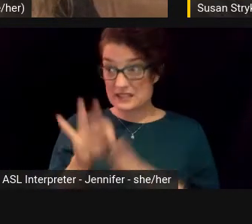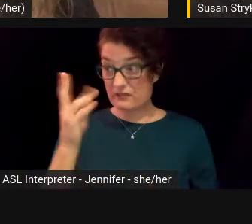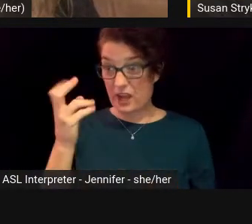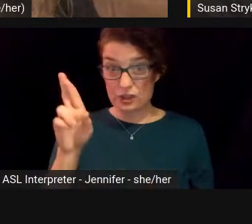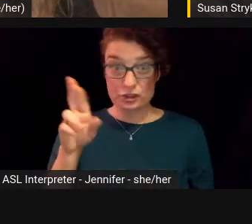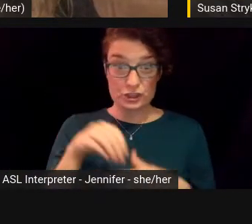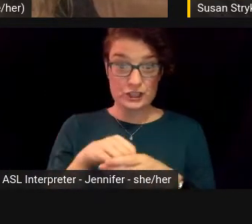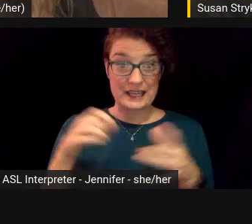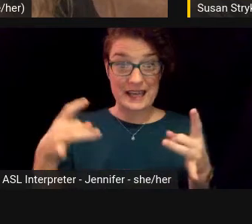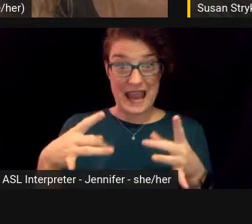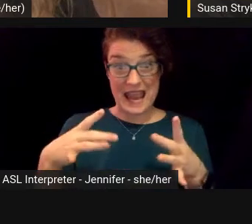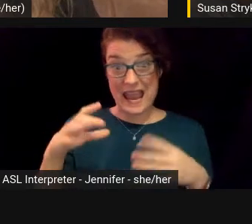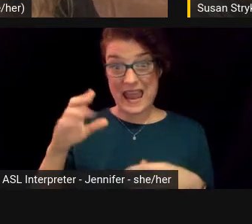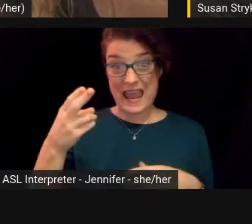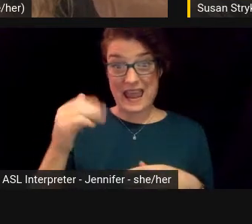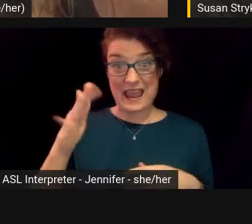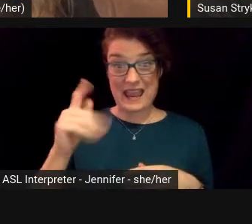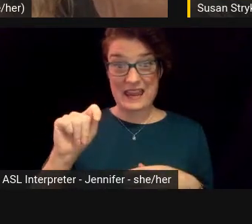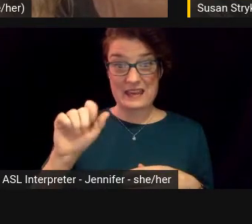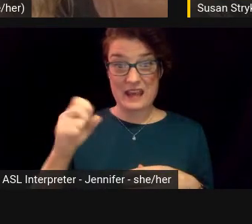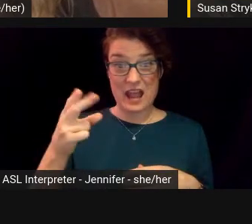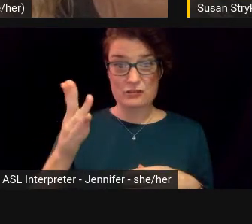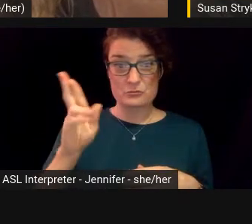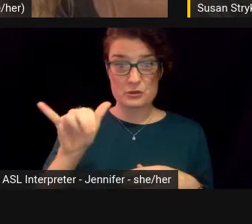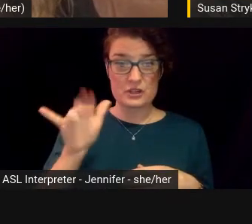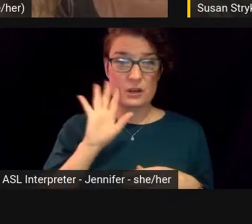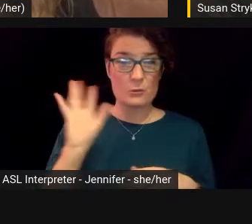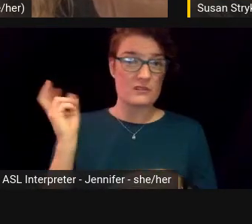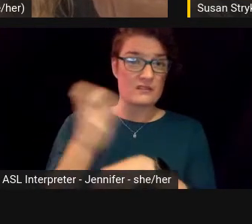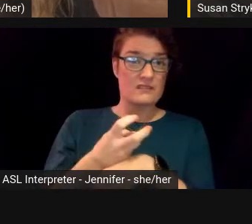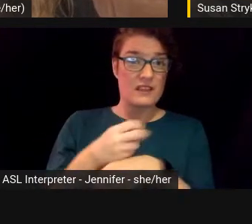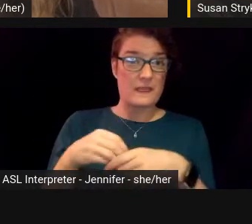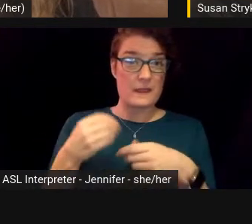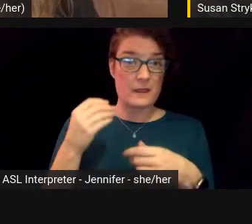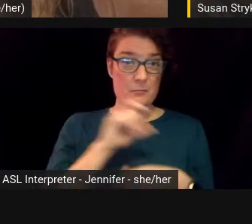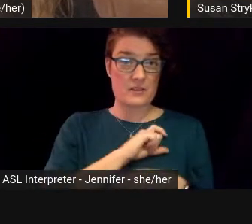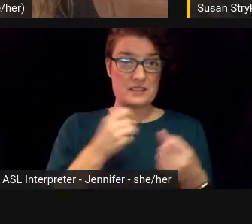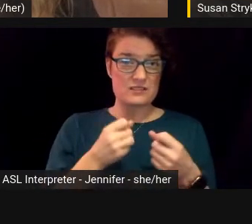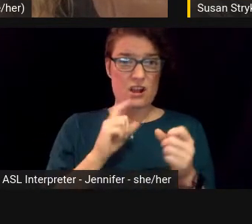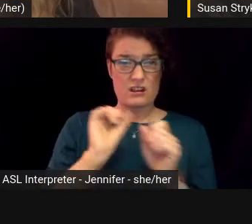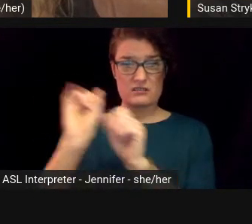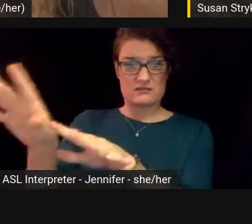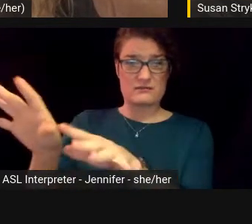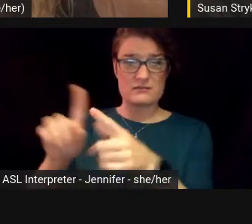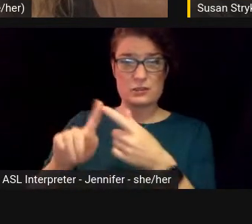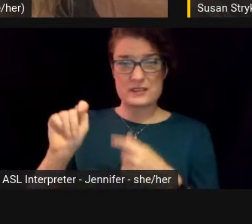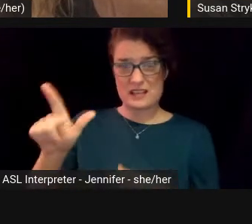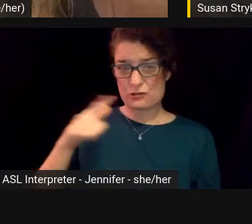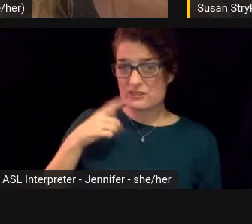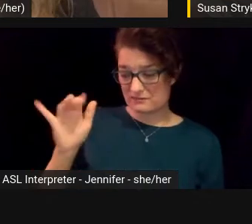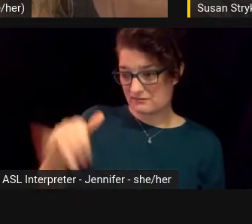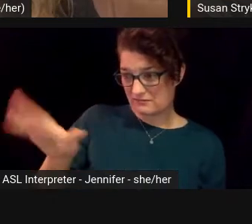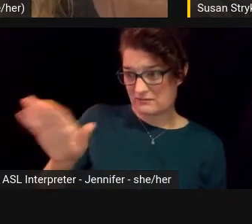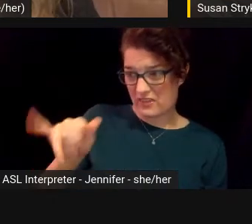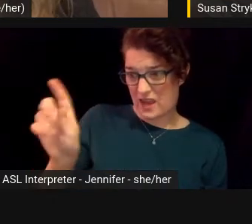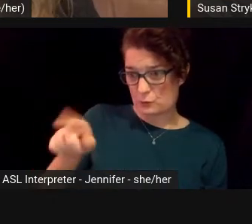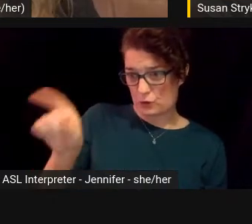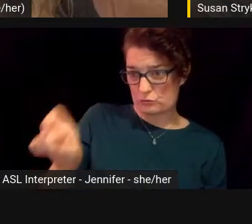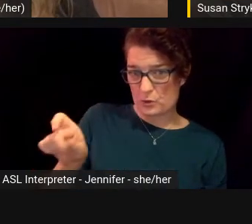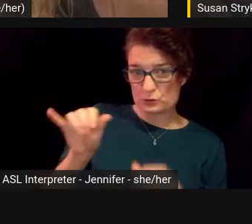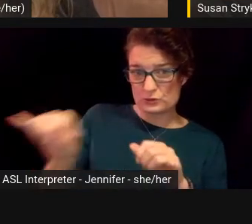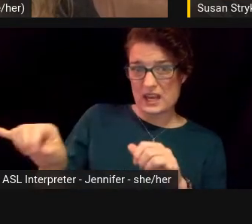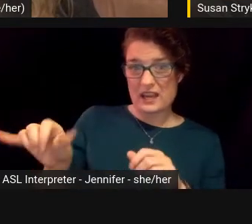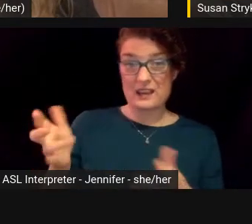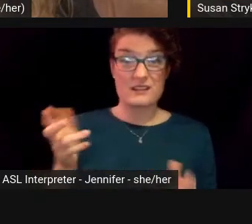in the Haight-Ashbury, put her in the police car, take her to the Tenderloin and say, this is the neighborhood that you're supposed to be in. Uh, there were people couldn't